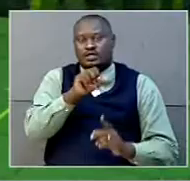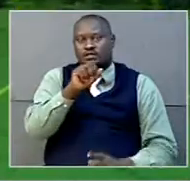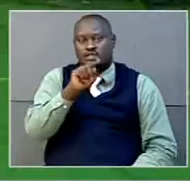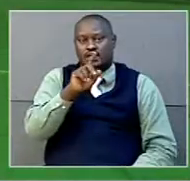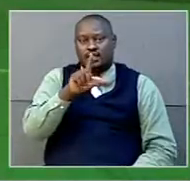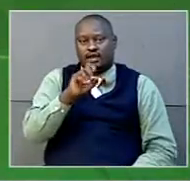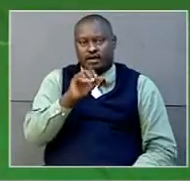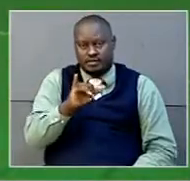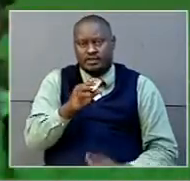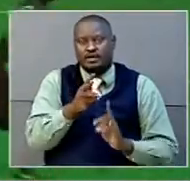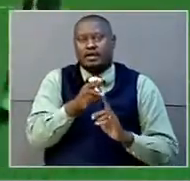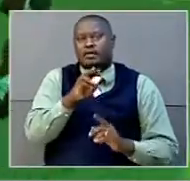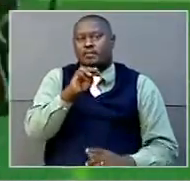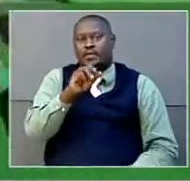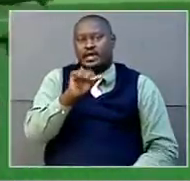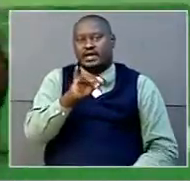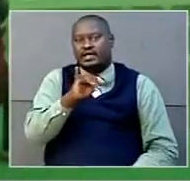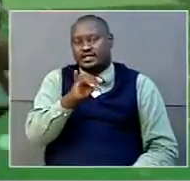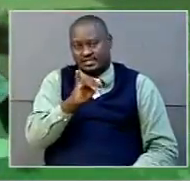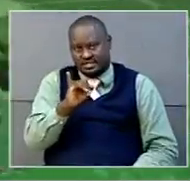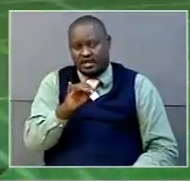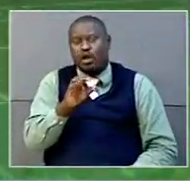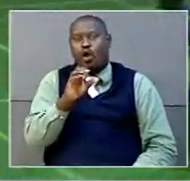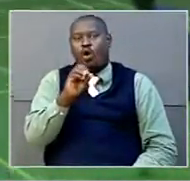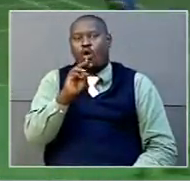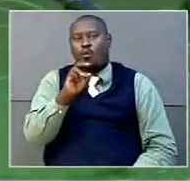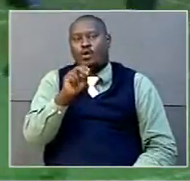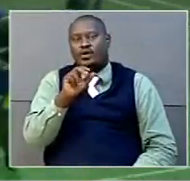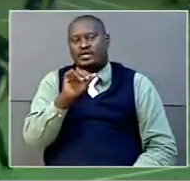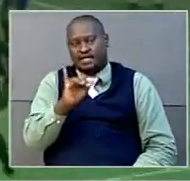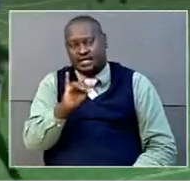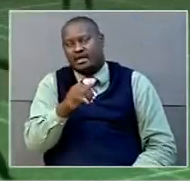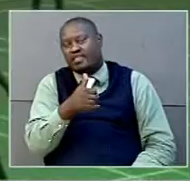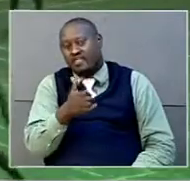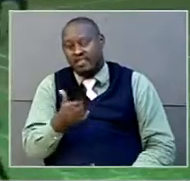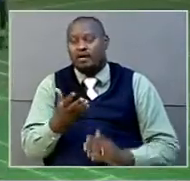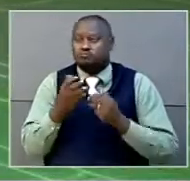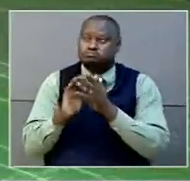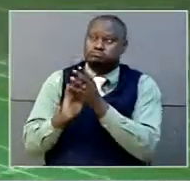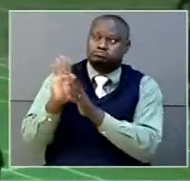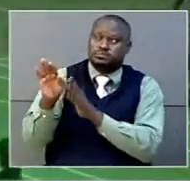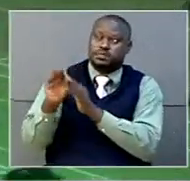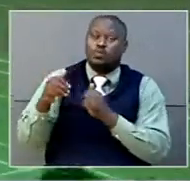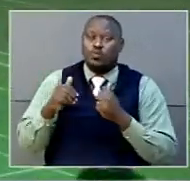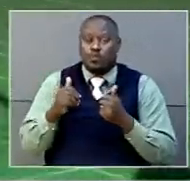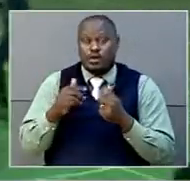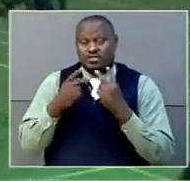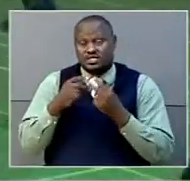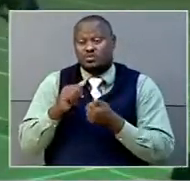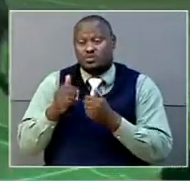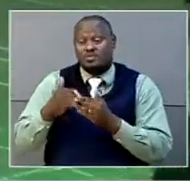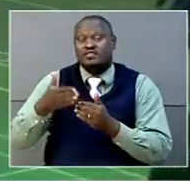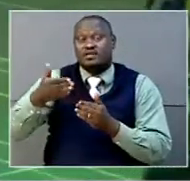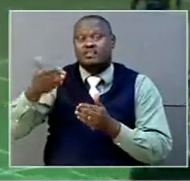Jordan Mayes, and Darius Piguis, and Stephen Omonyi, among others, delivered results for their next encounters in the